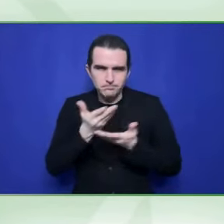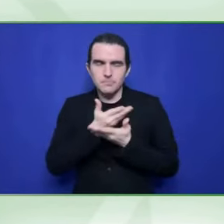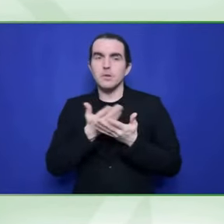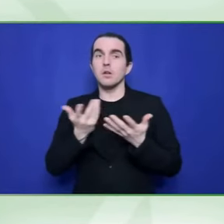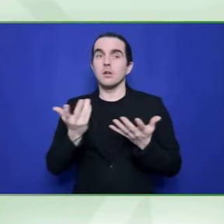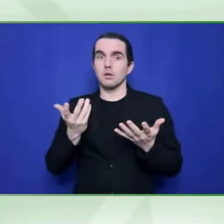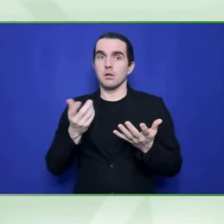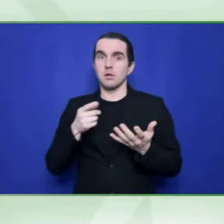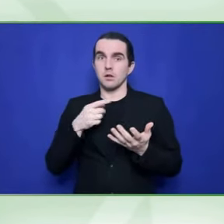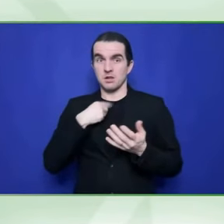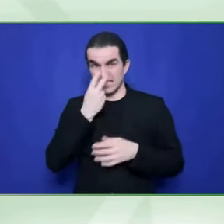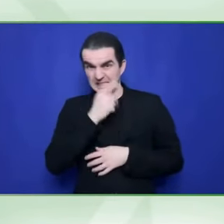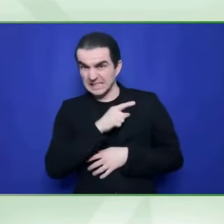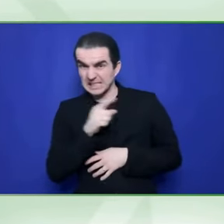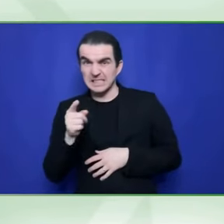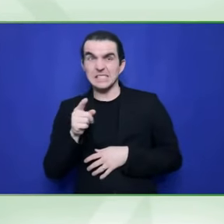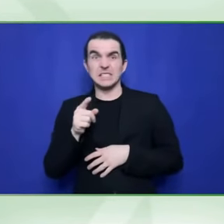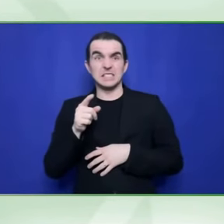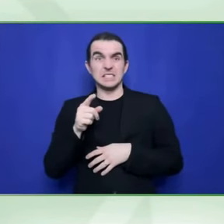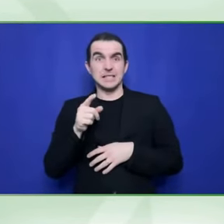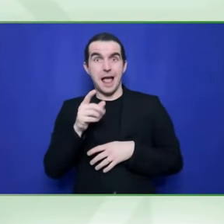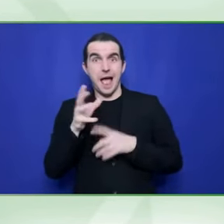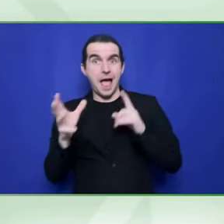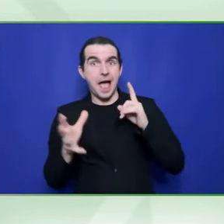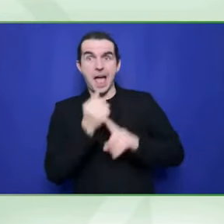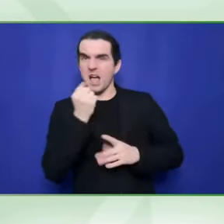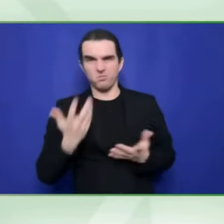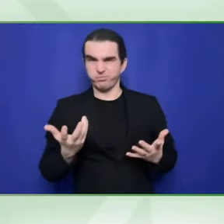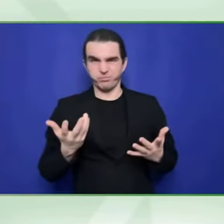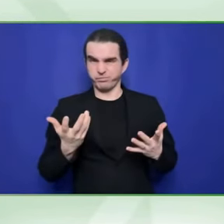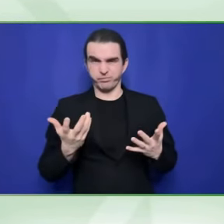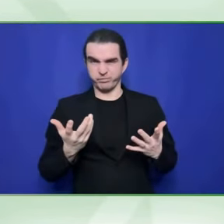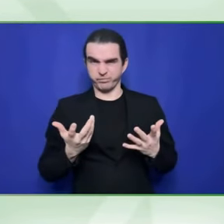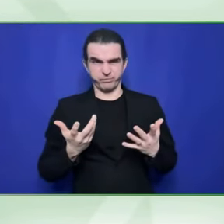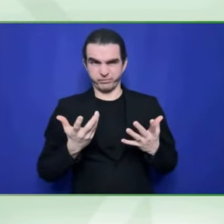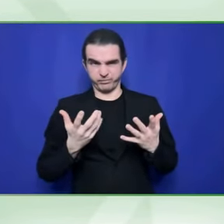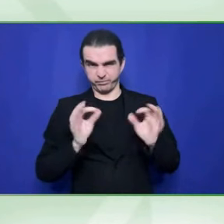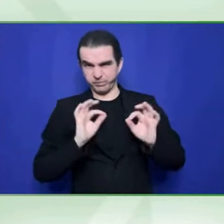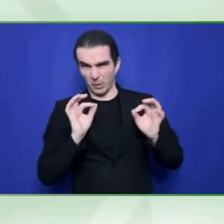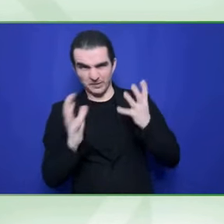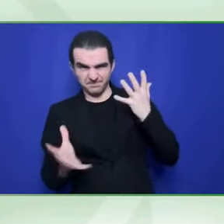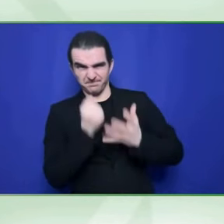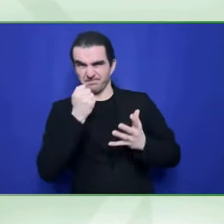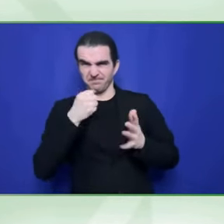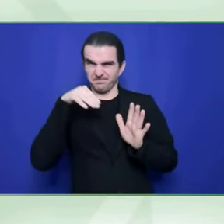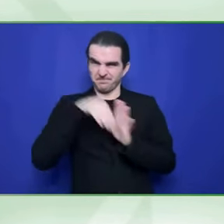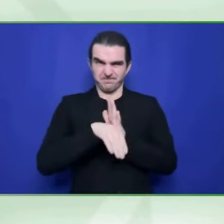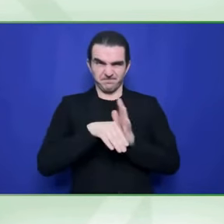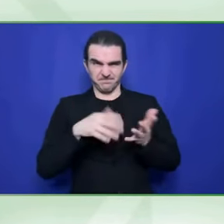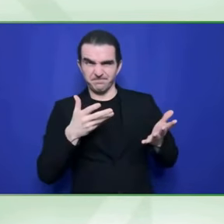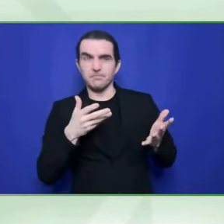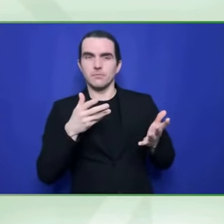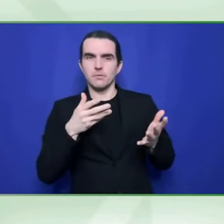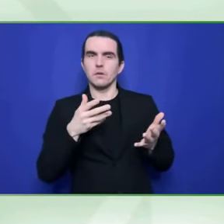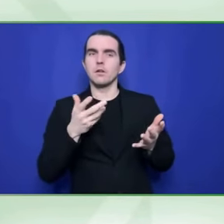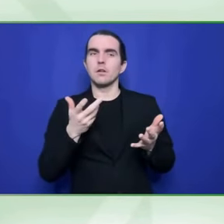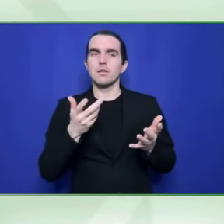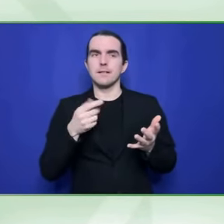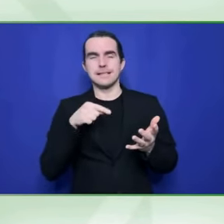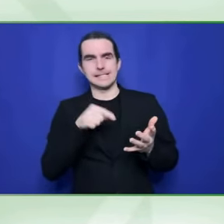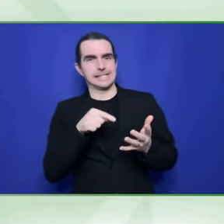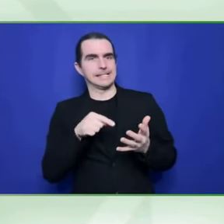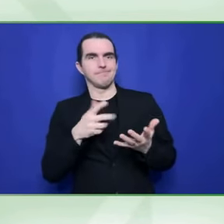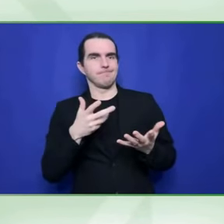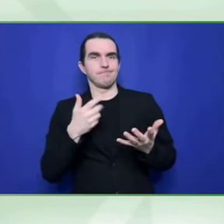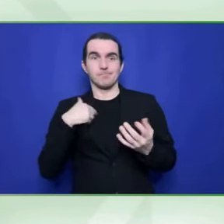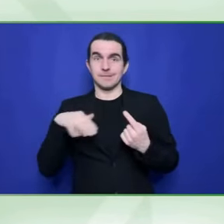companies that are doing guidance, they're not talking about disability inclusion or the structural inaccessibility that's built into businesses and employment